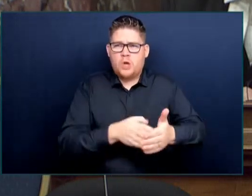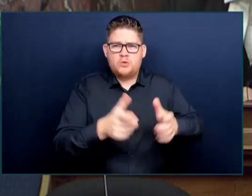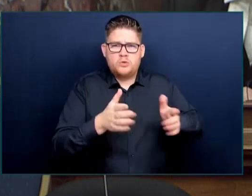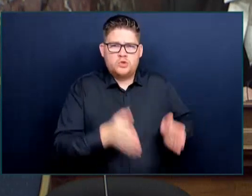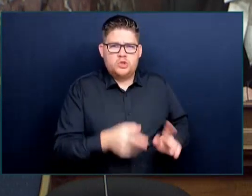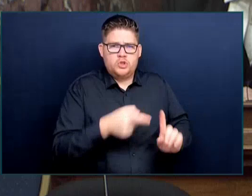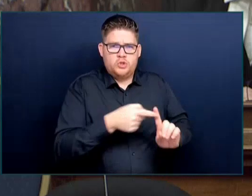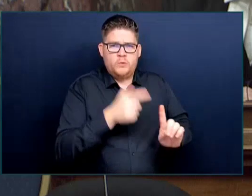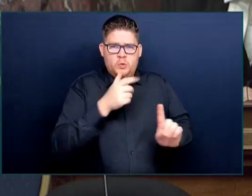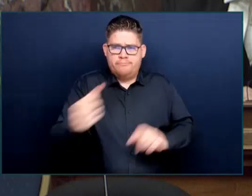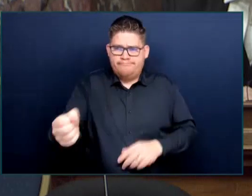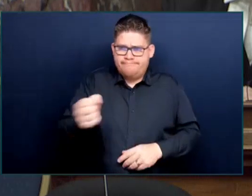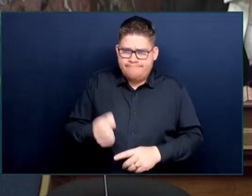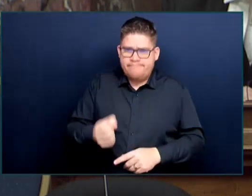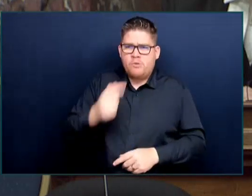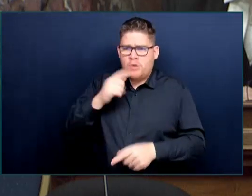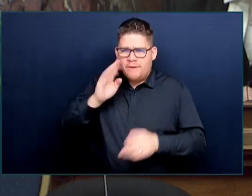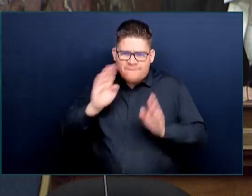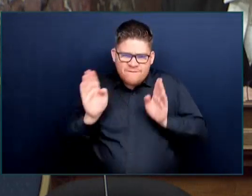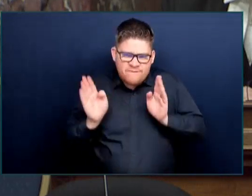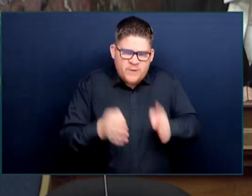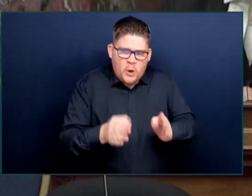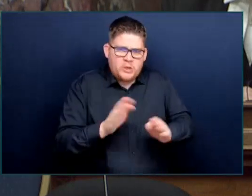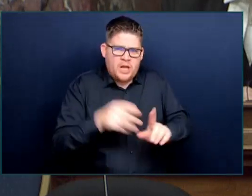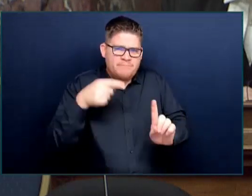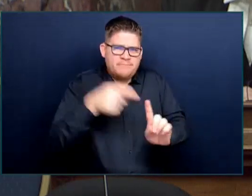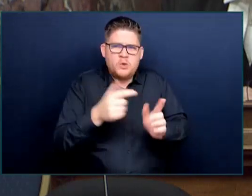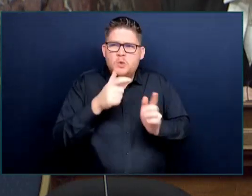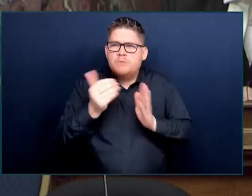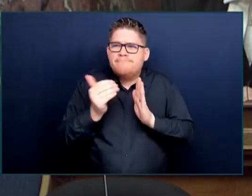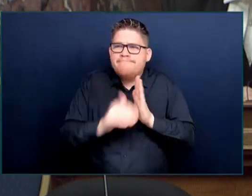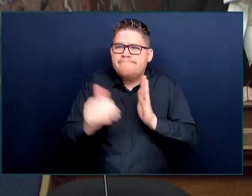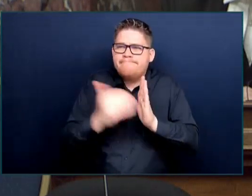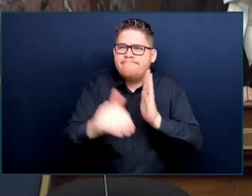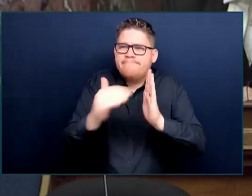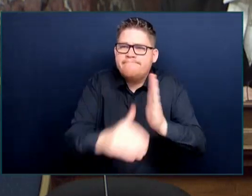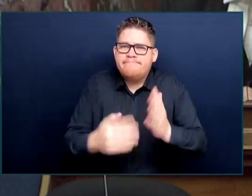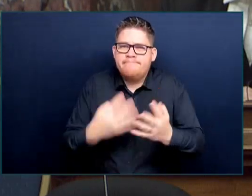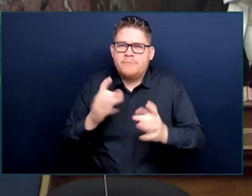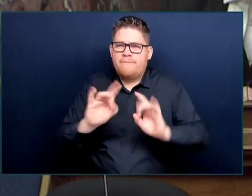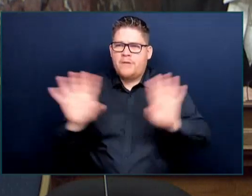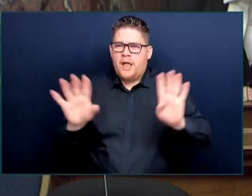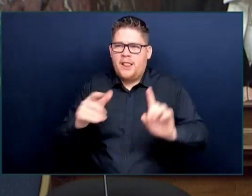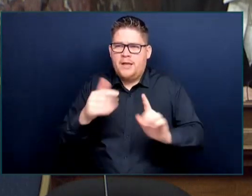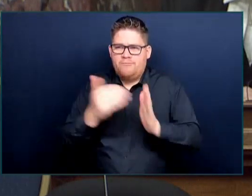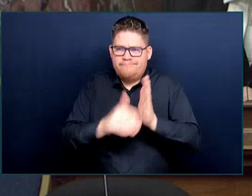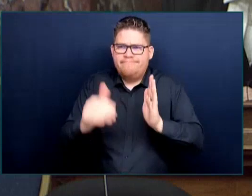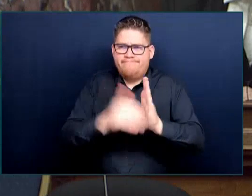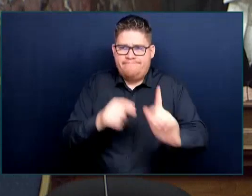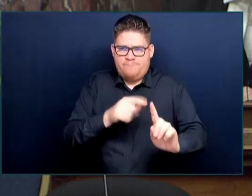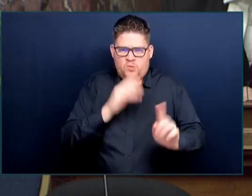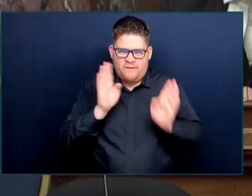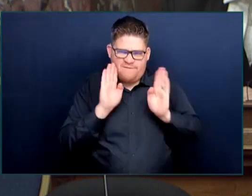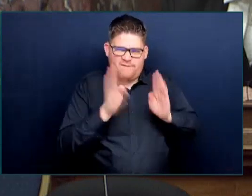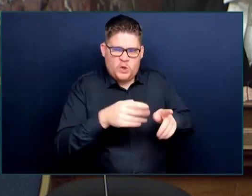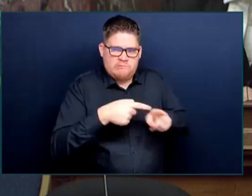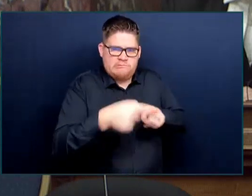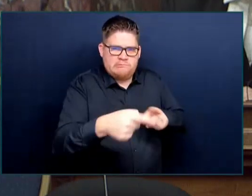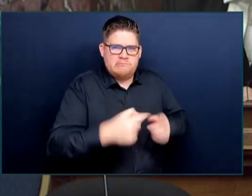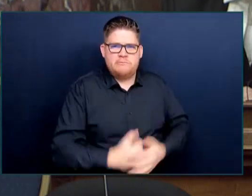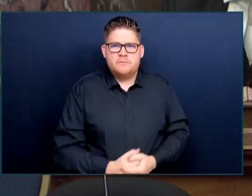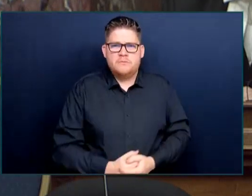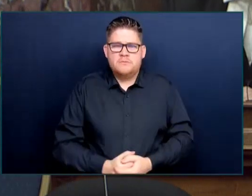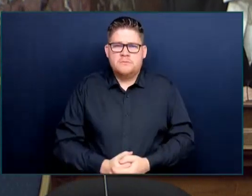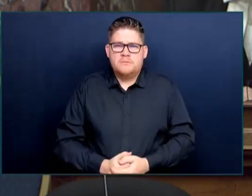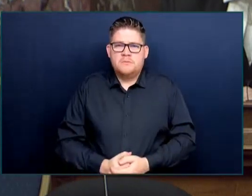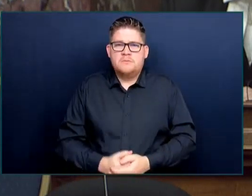We've seen a 32% increase in Crown Council budgets, and that's after the opposition starved it for years. This is